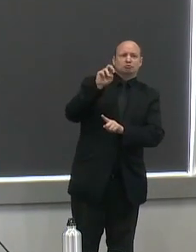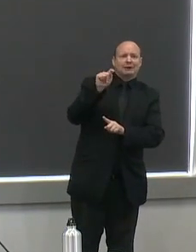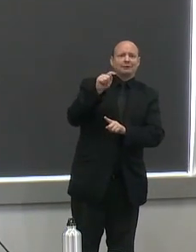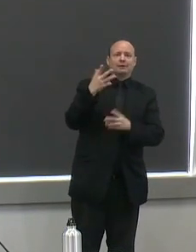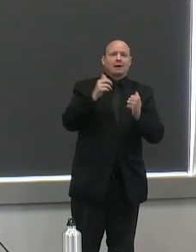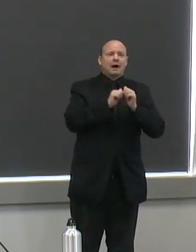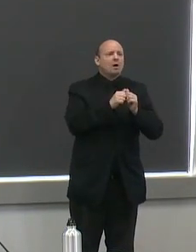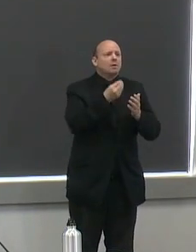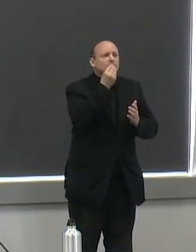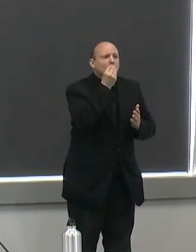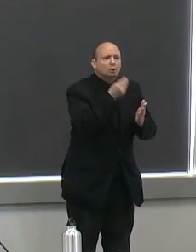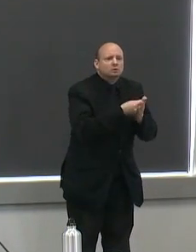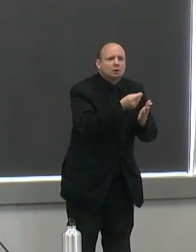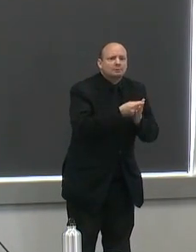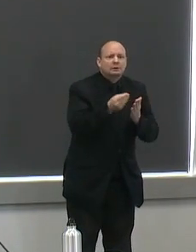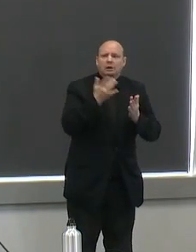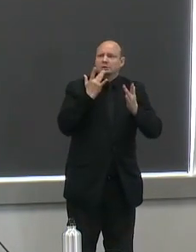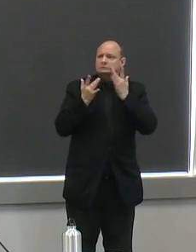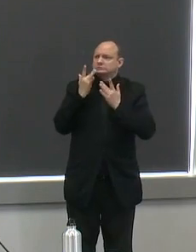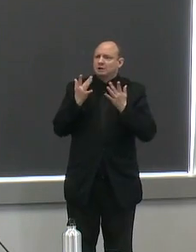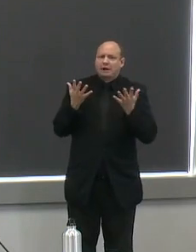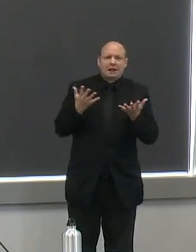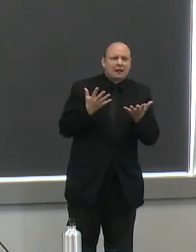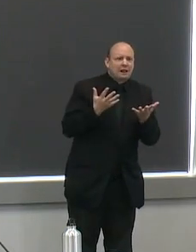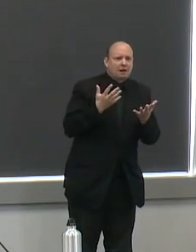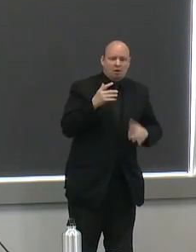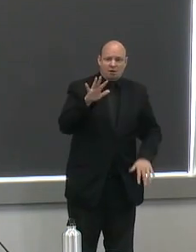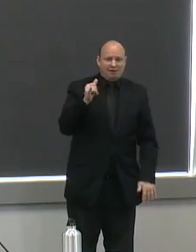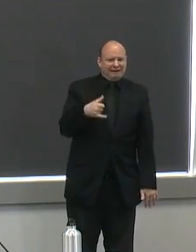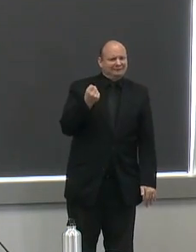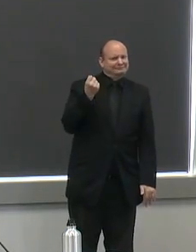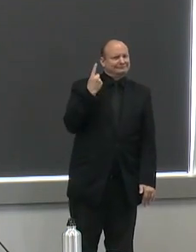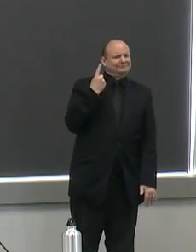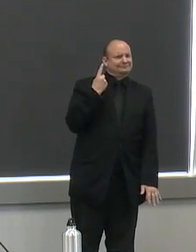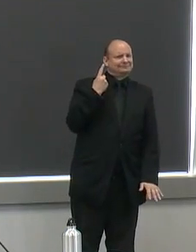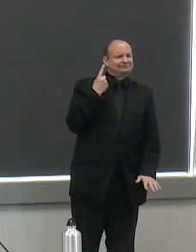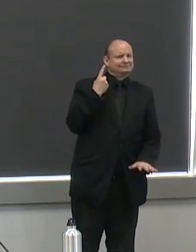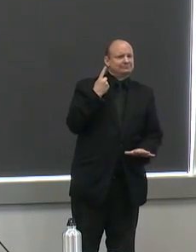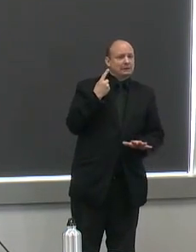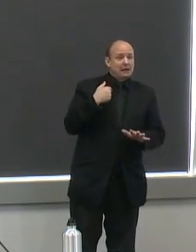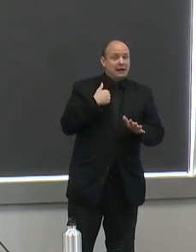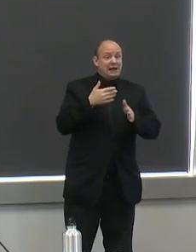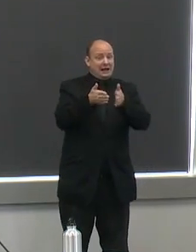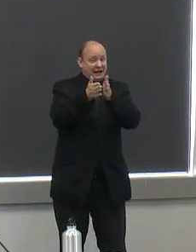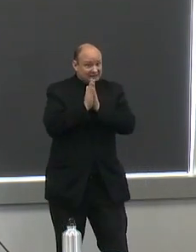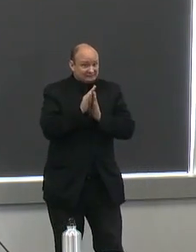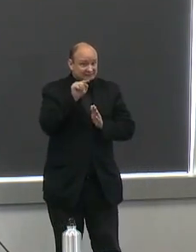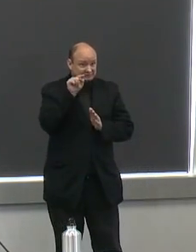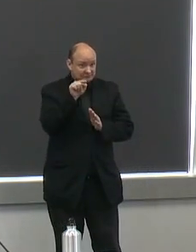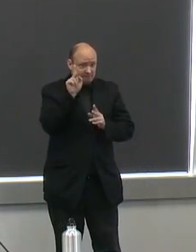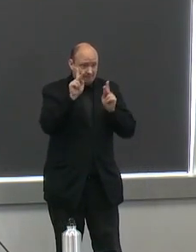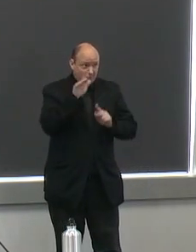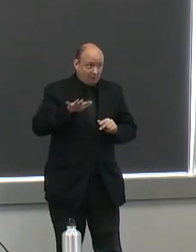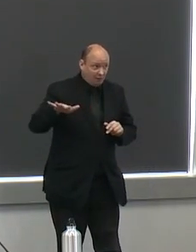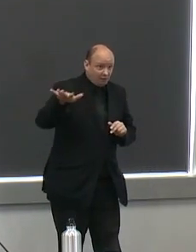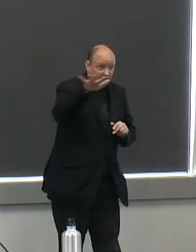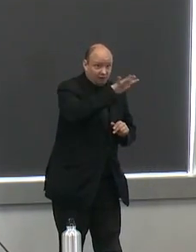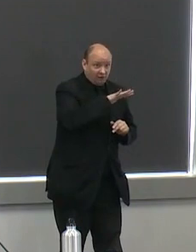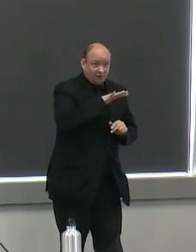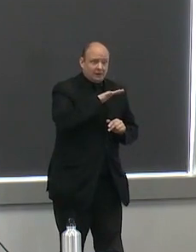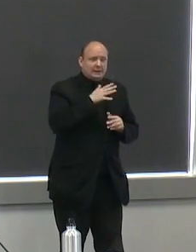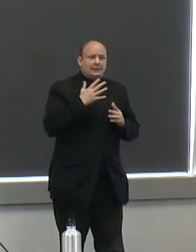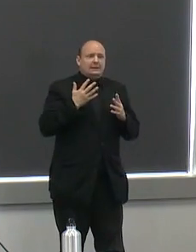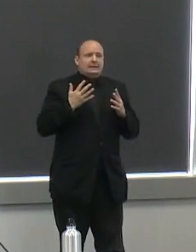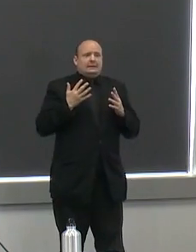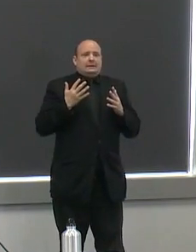essential for their families um i just would uh ask folks as they operate uh their